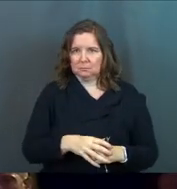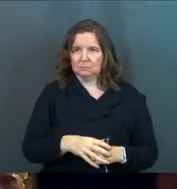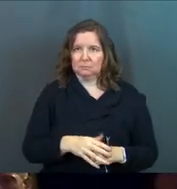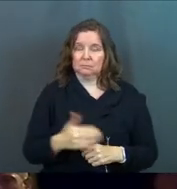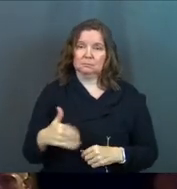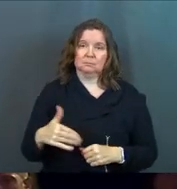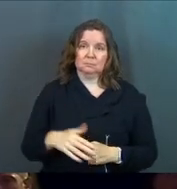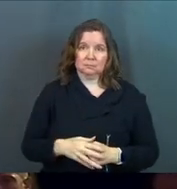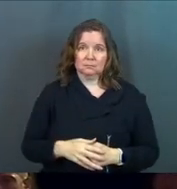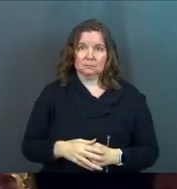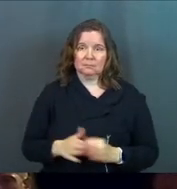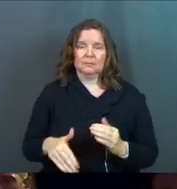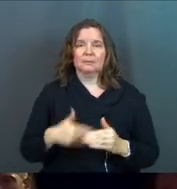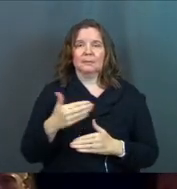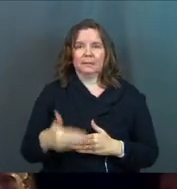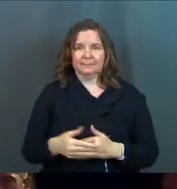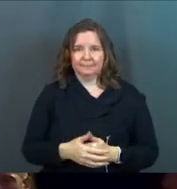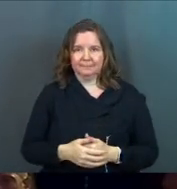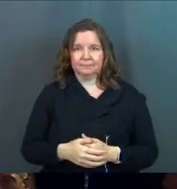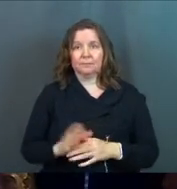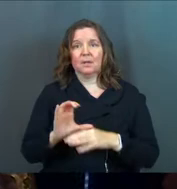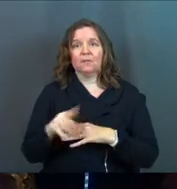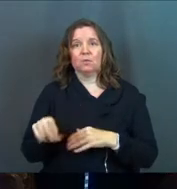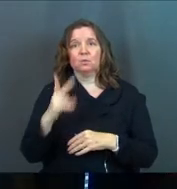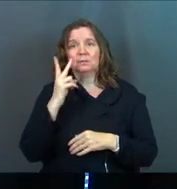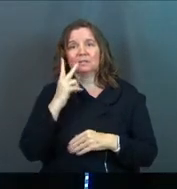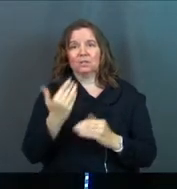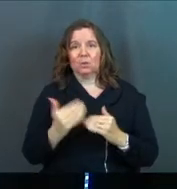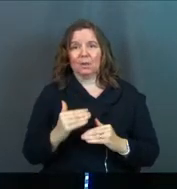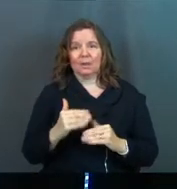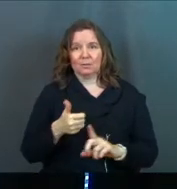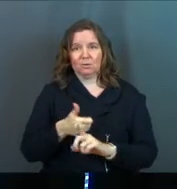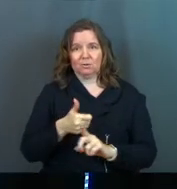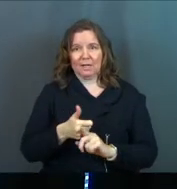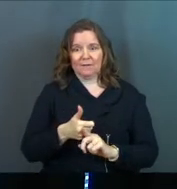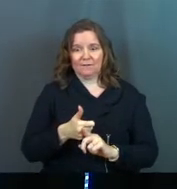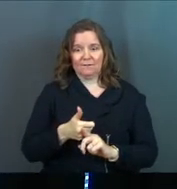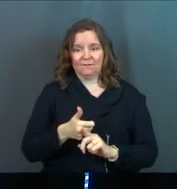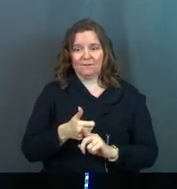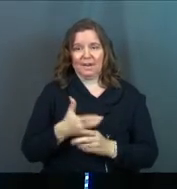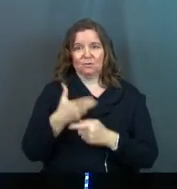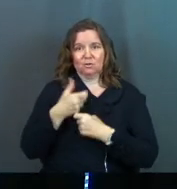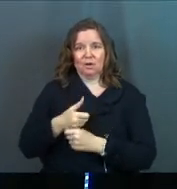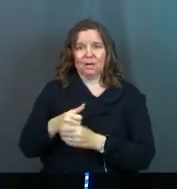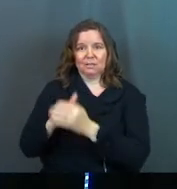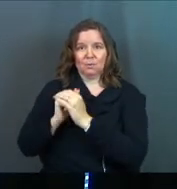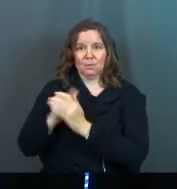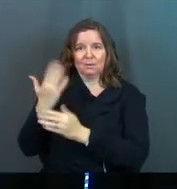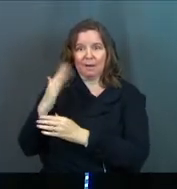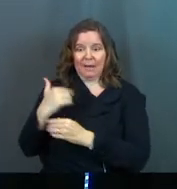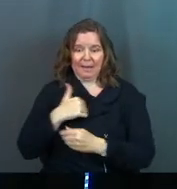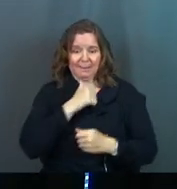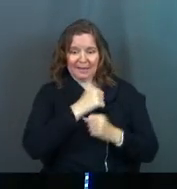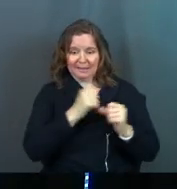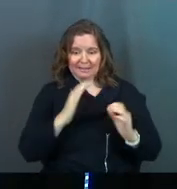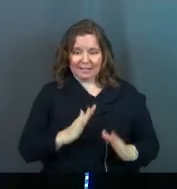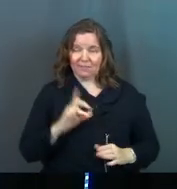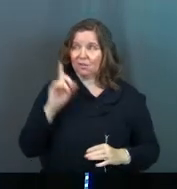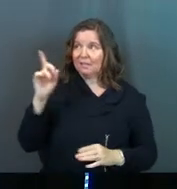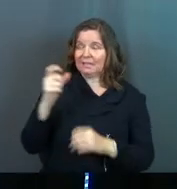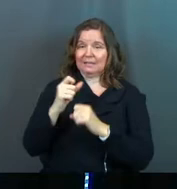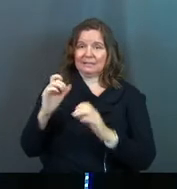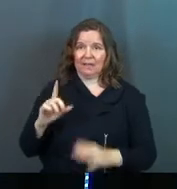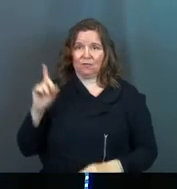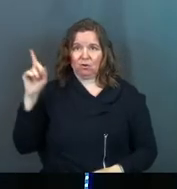Ooh. Next, forces you to see your limits and to worship God. I am not the Savior. He's the Savior. Say it every